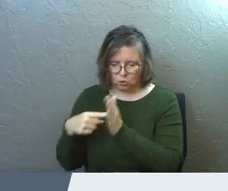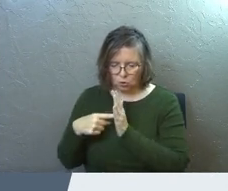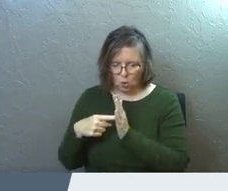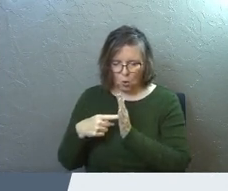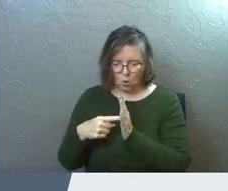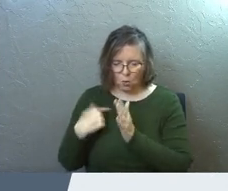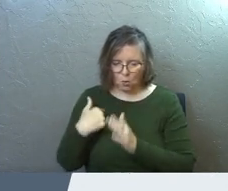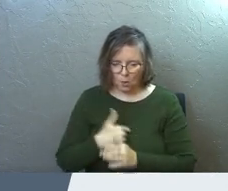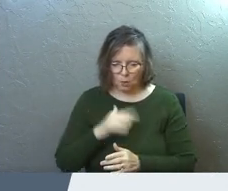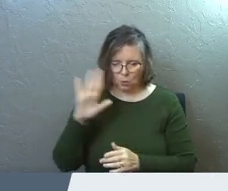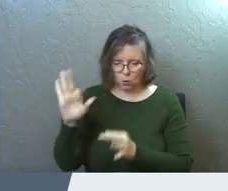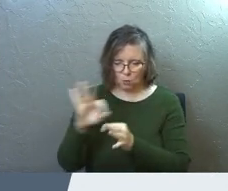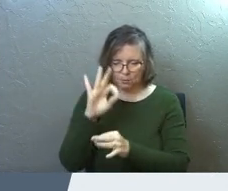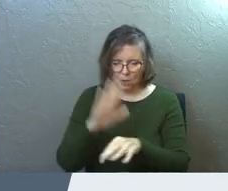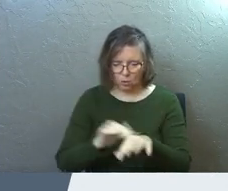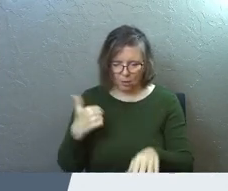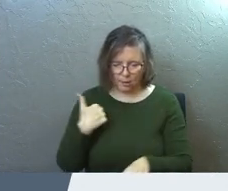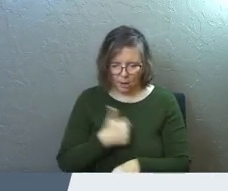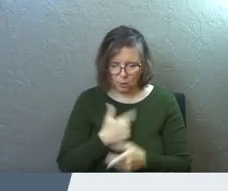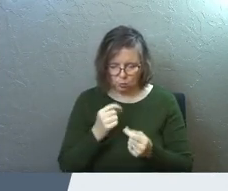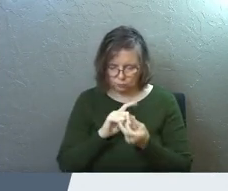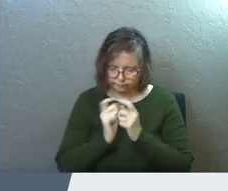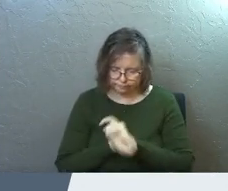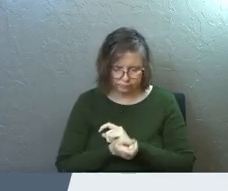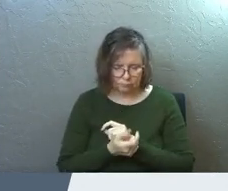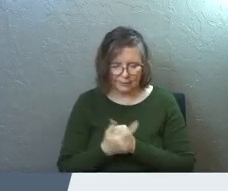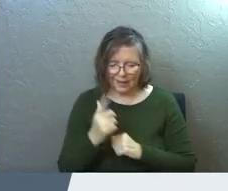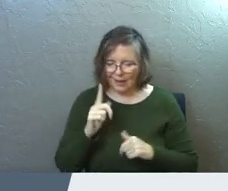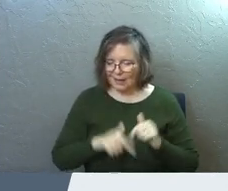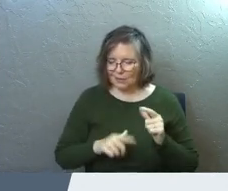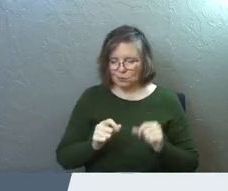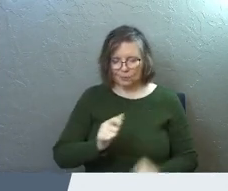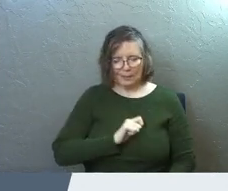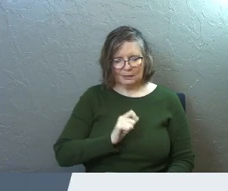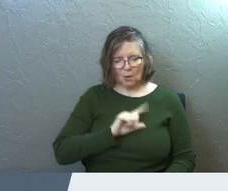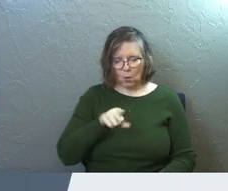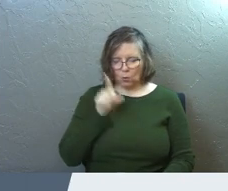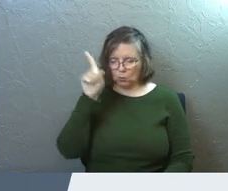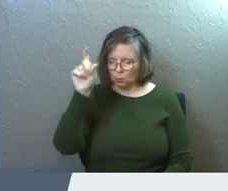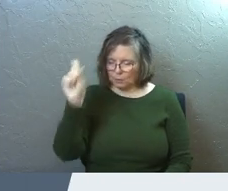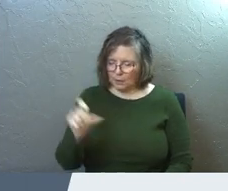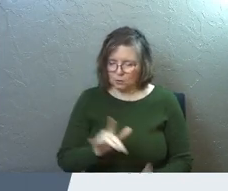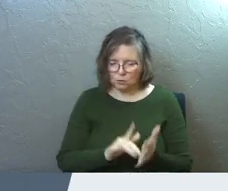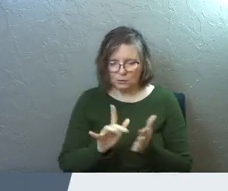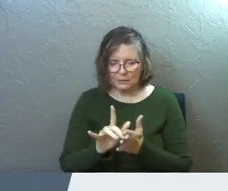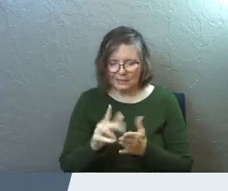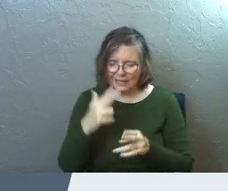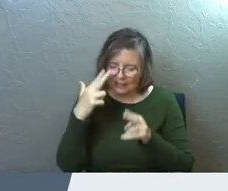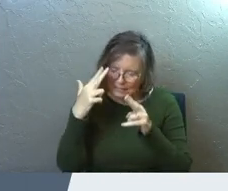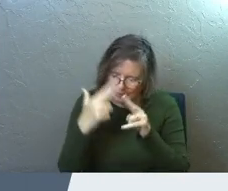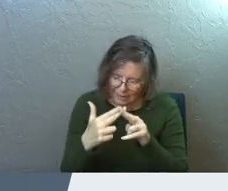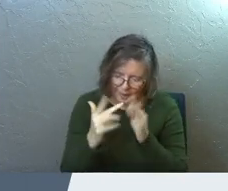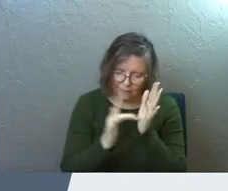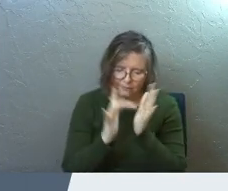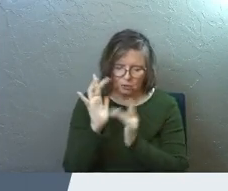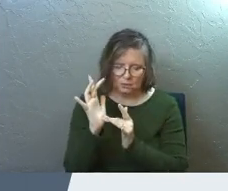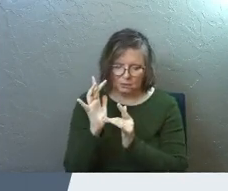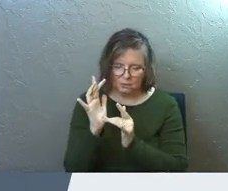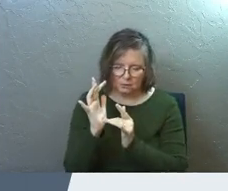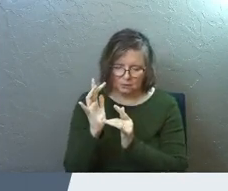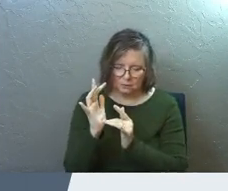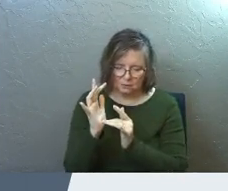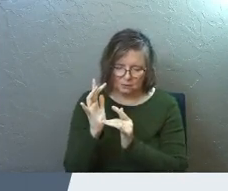them out of. God, that's a supernatural work. God, I can't do that. Only you can. So Jesus, in the name of Jesus,